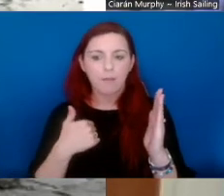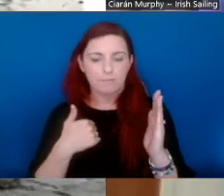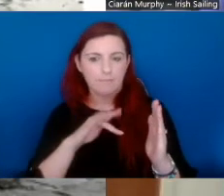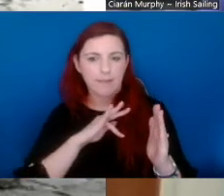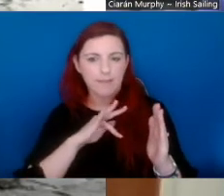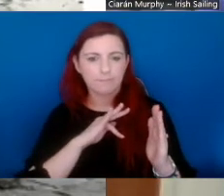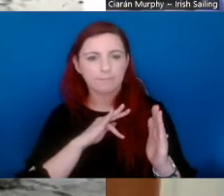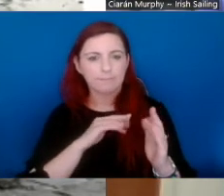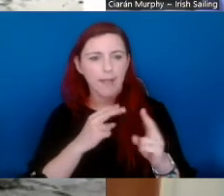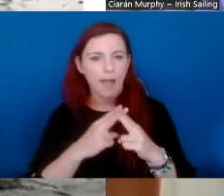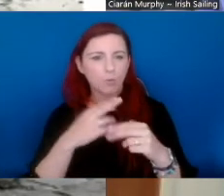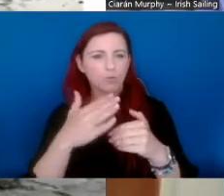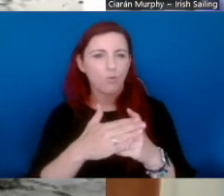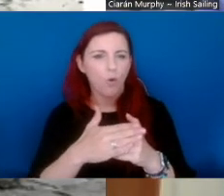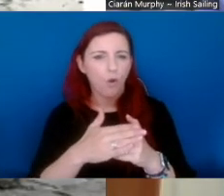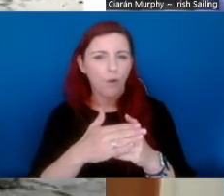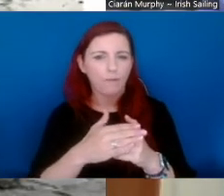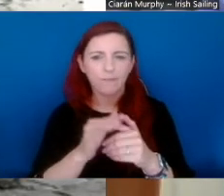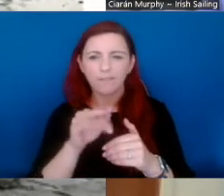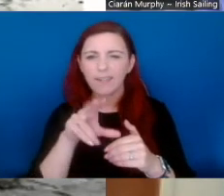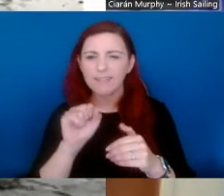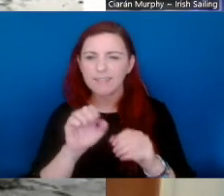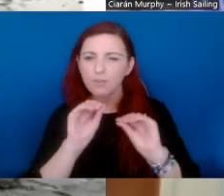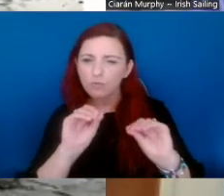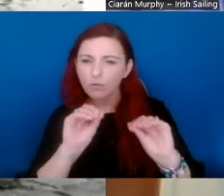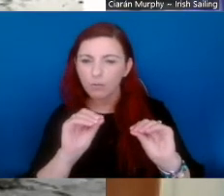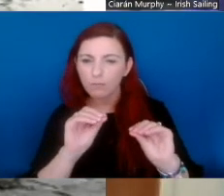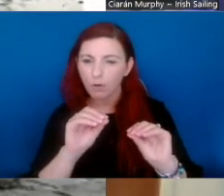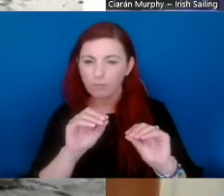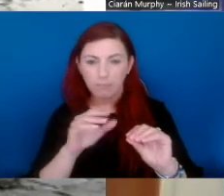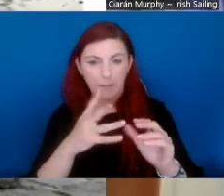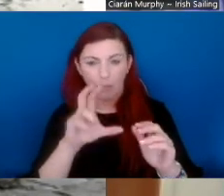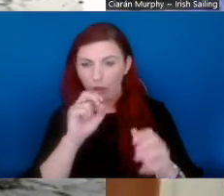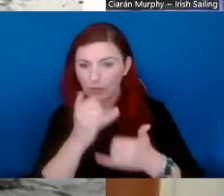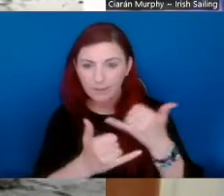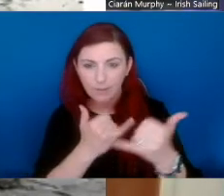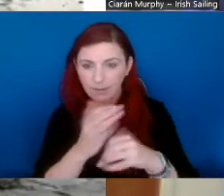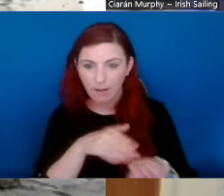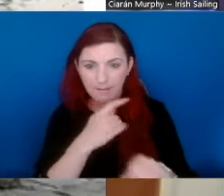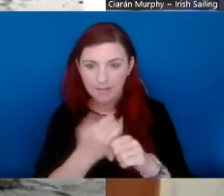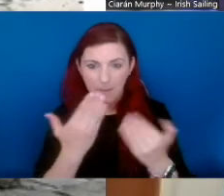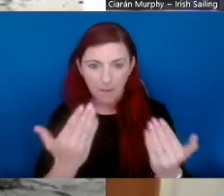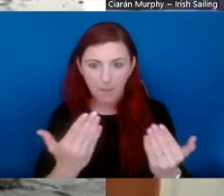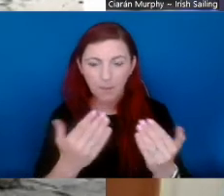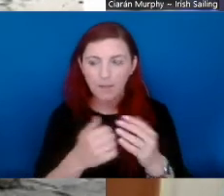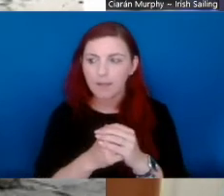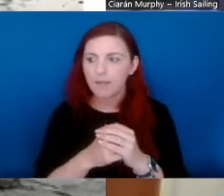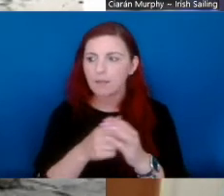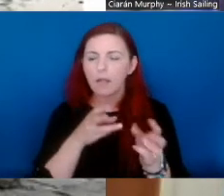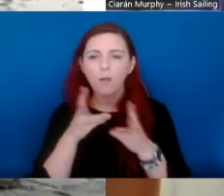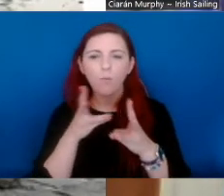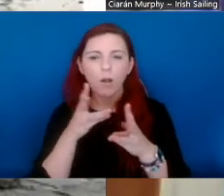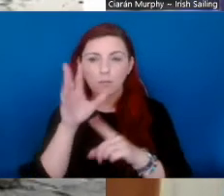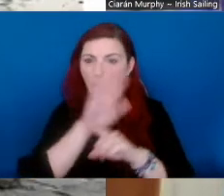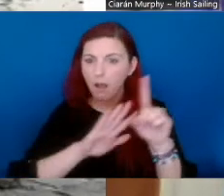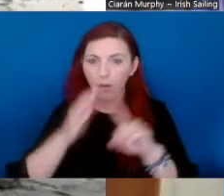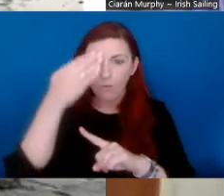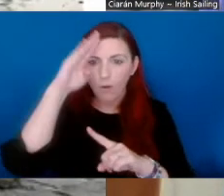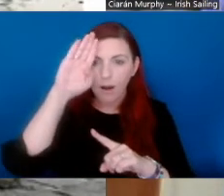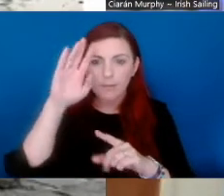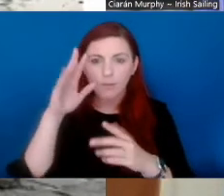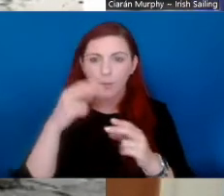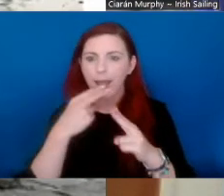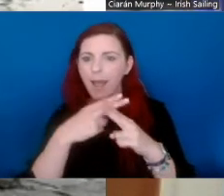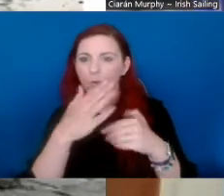I've been an outdoor pursuit instructor for a good while now, maybe 30 odd years or so, and, uh, worked around the country